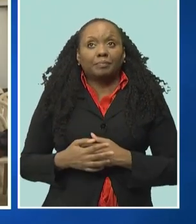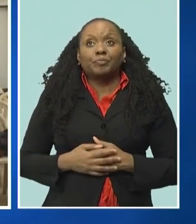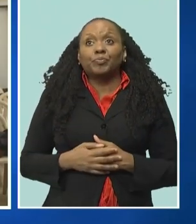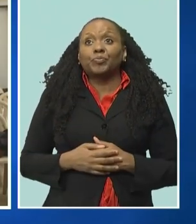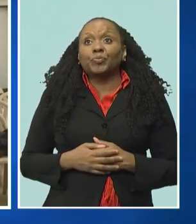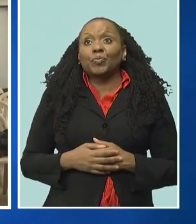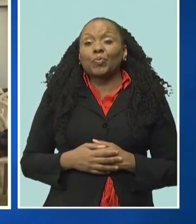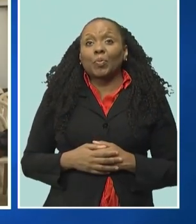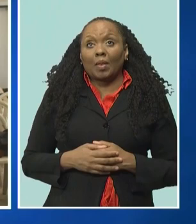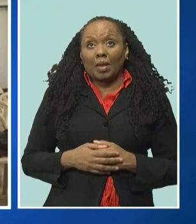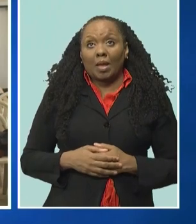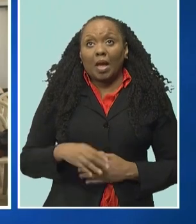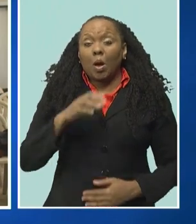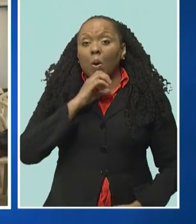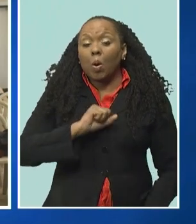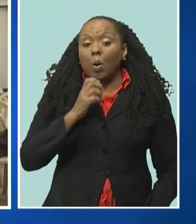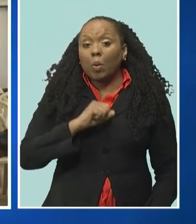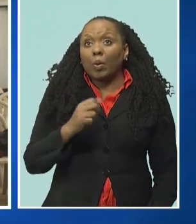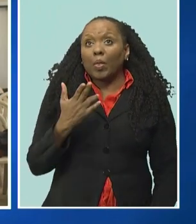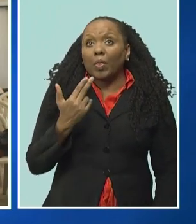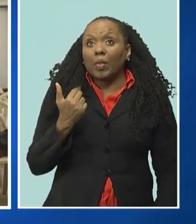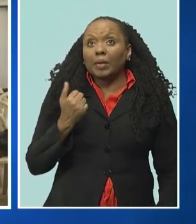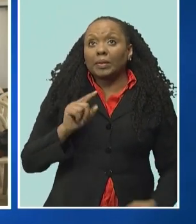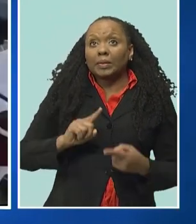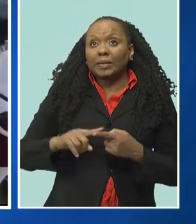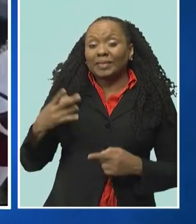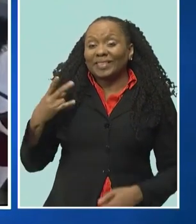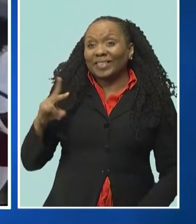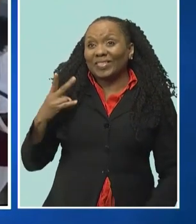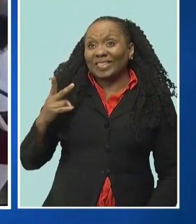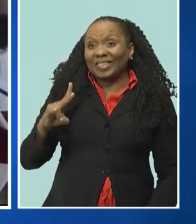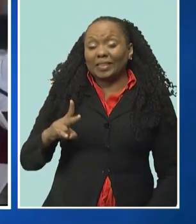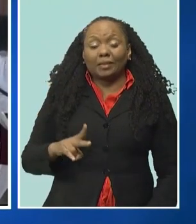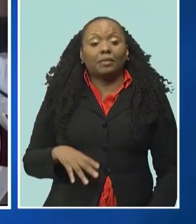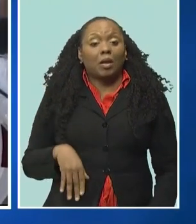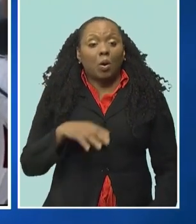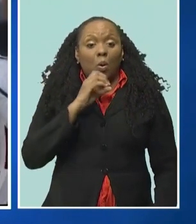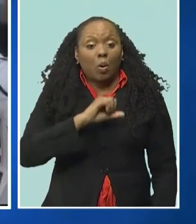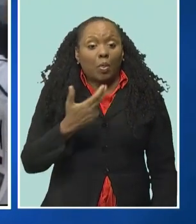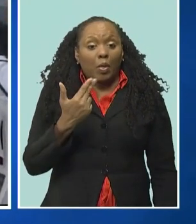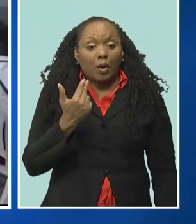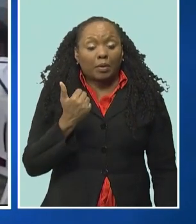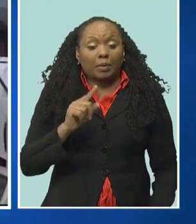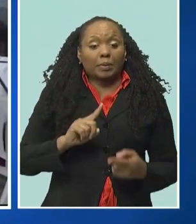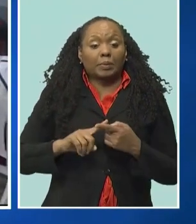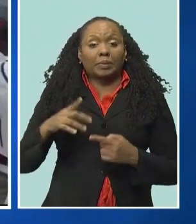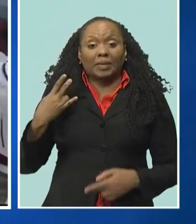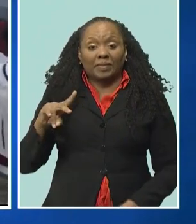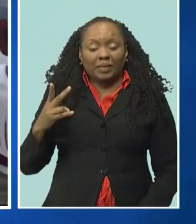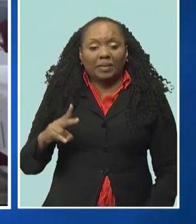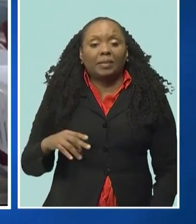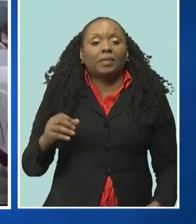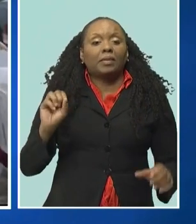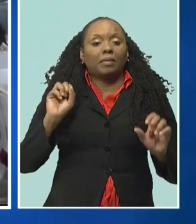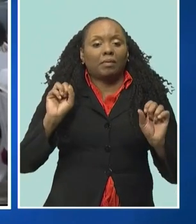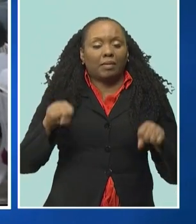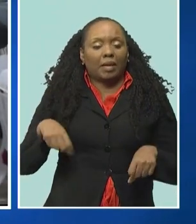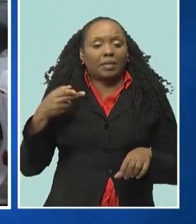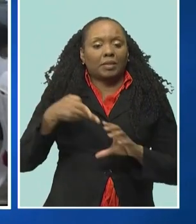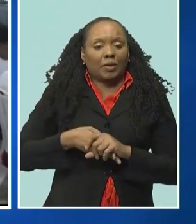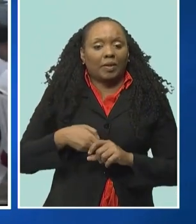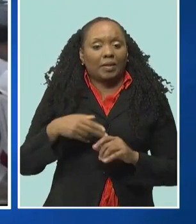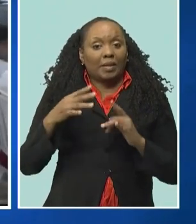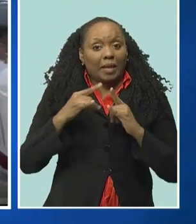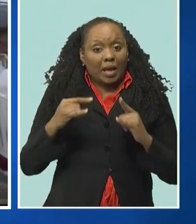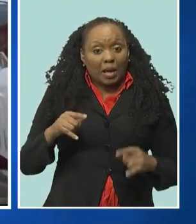ages 13 to 17. Everyone within that age range, 13 to 17, good.